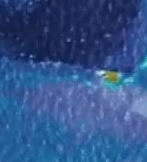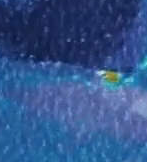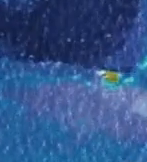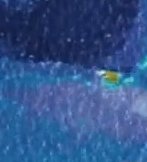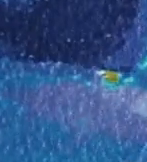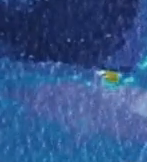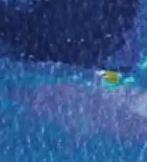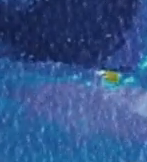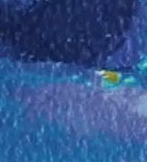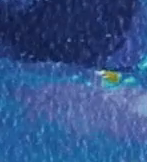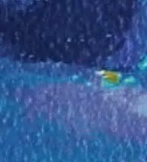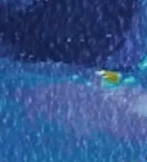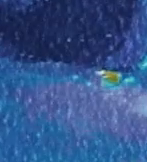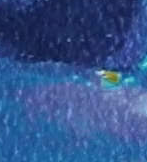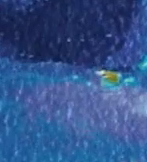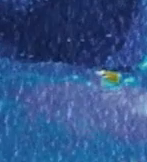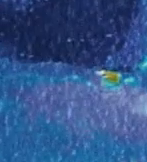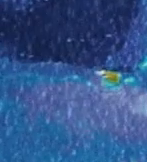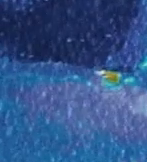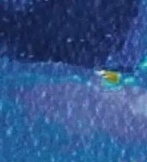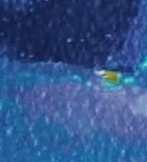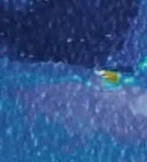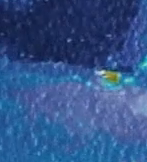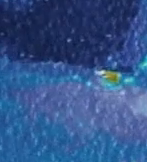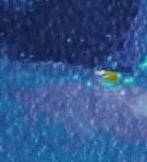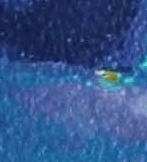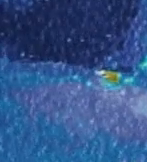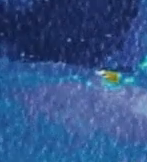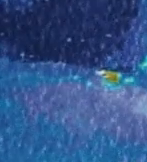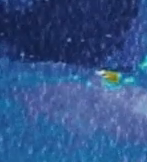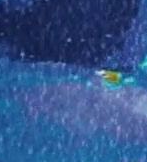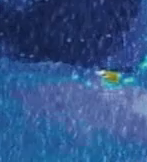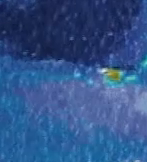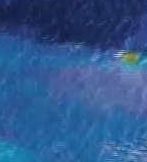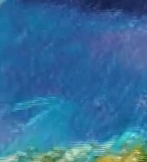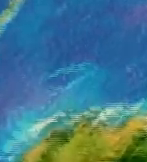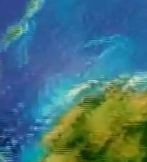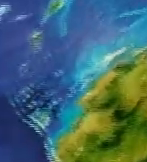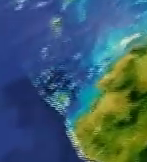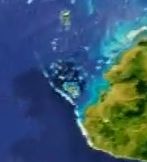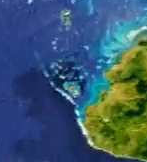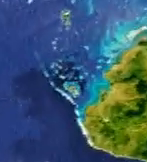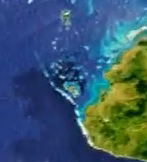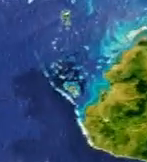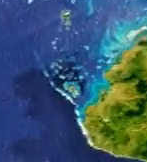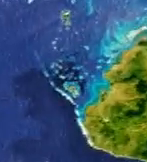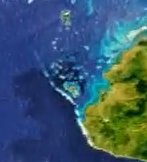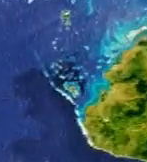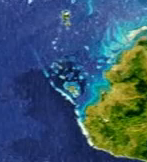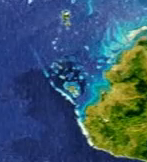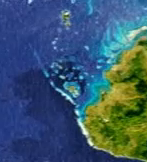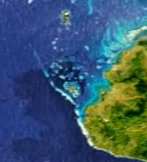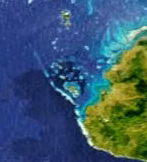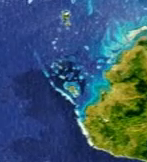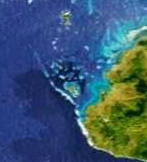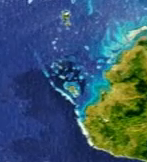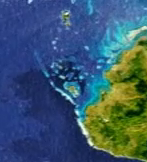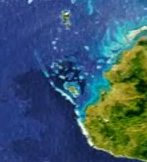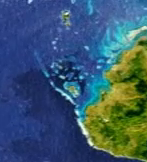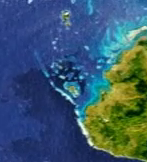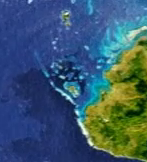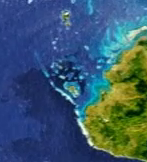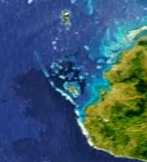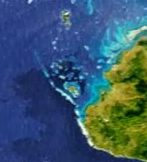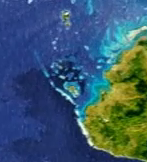north a mixture of sun and clouds were the order of the day. At sea moderate to fresh southeast winds. Gusty at times moderate